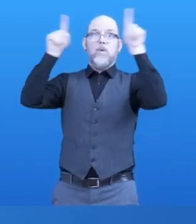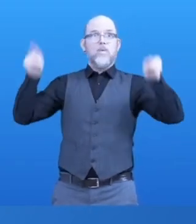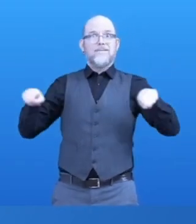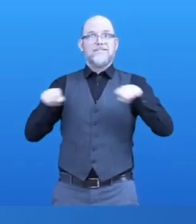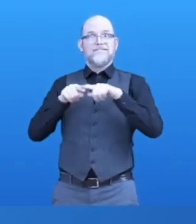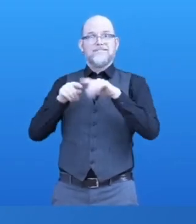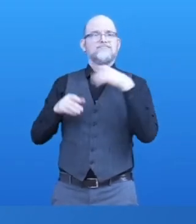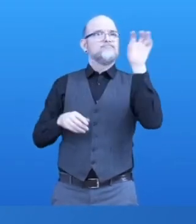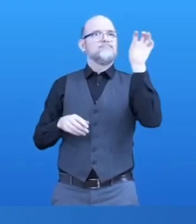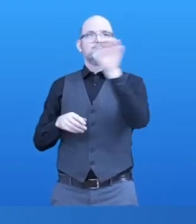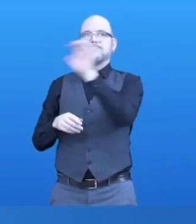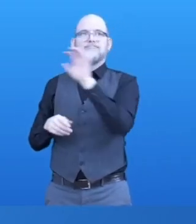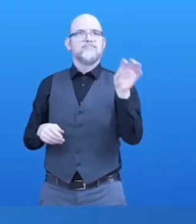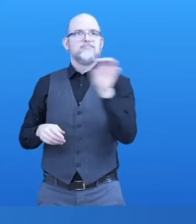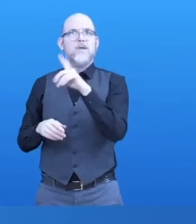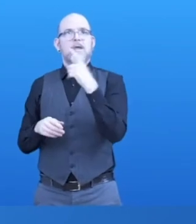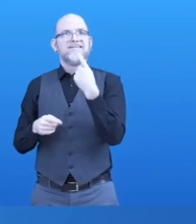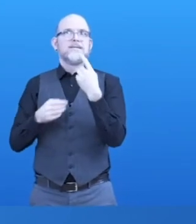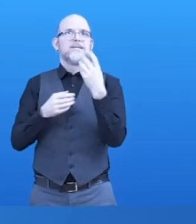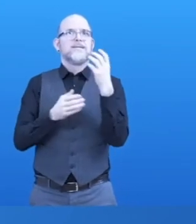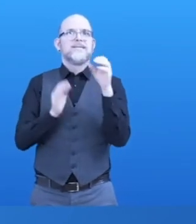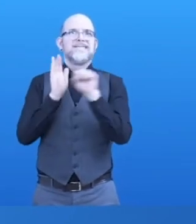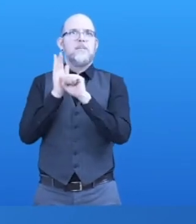and support for training.